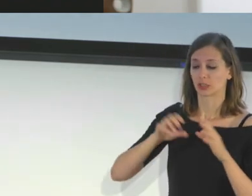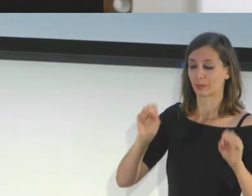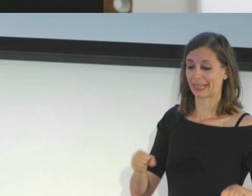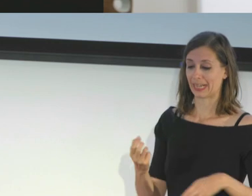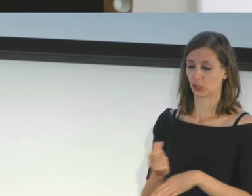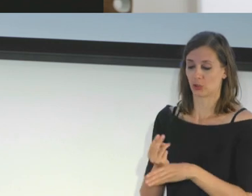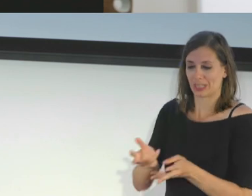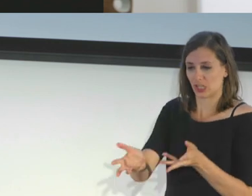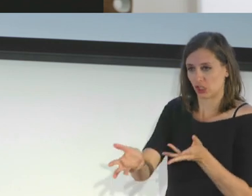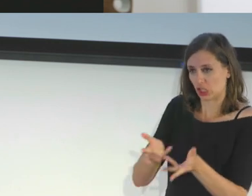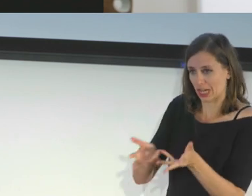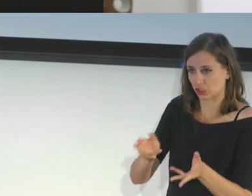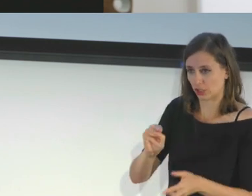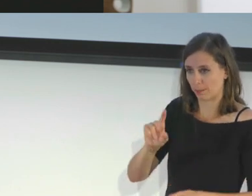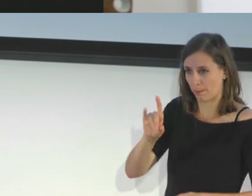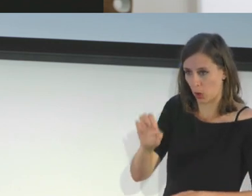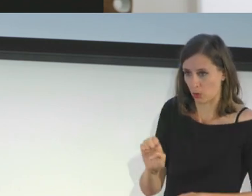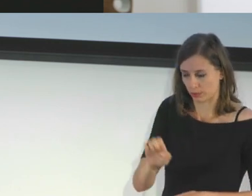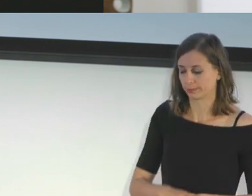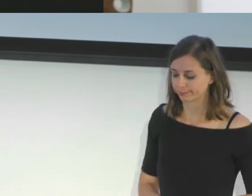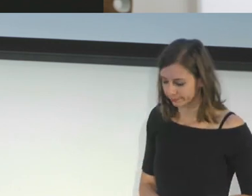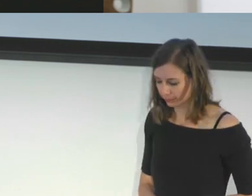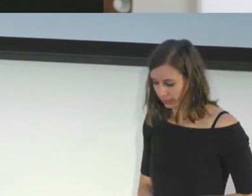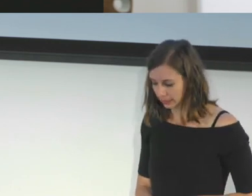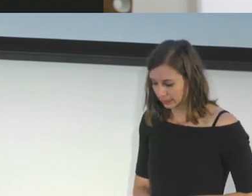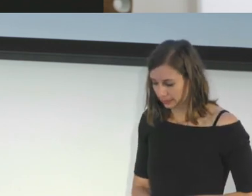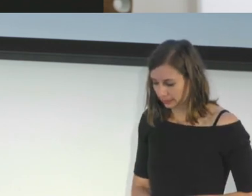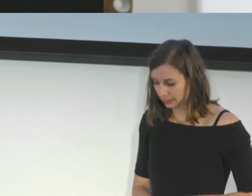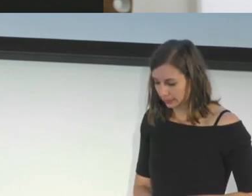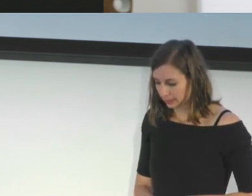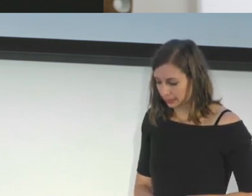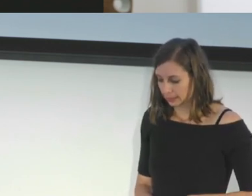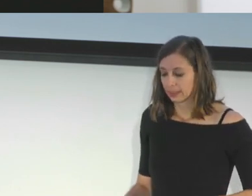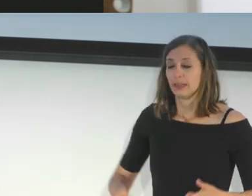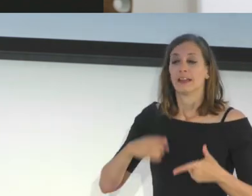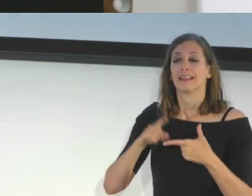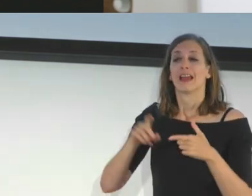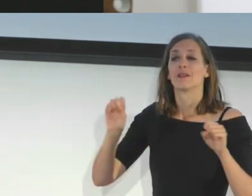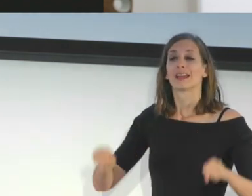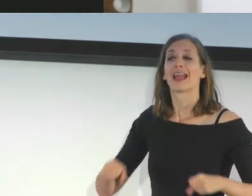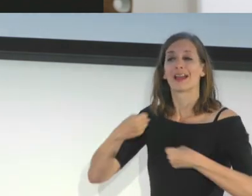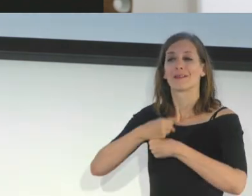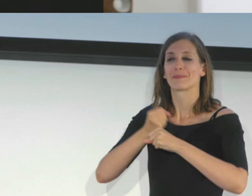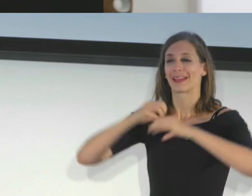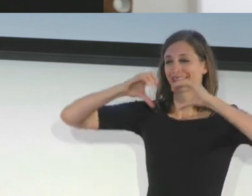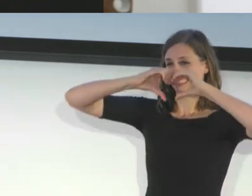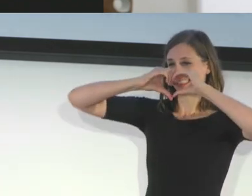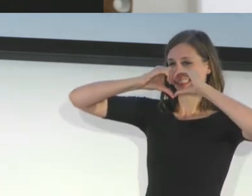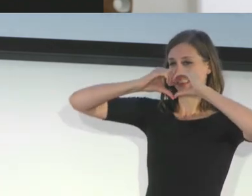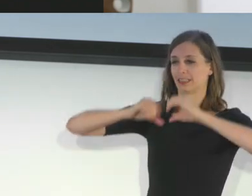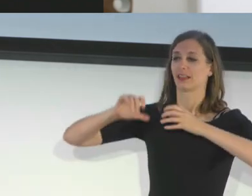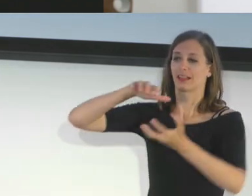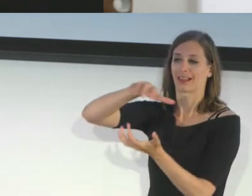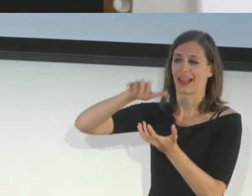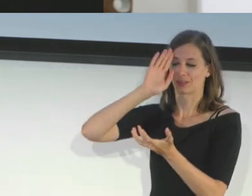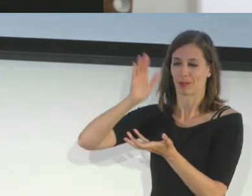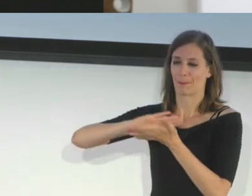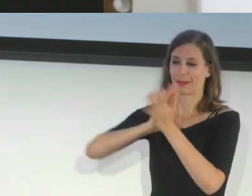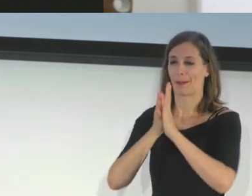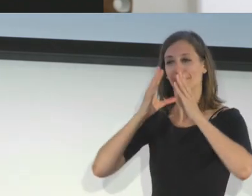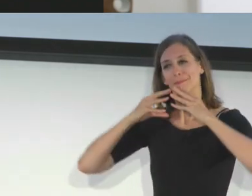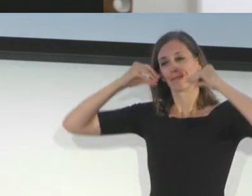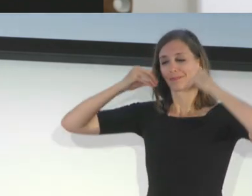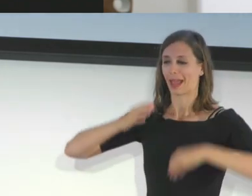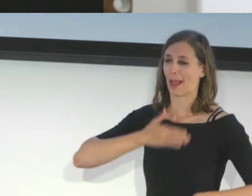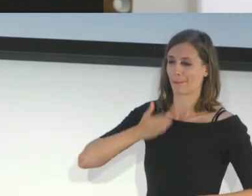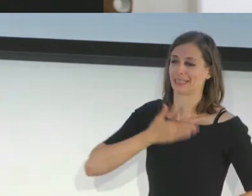we'll enable direct gesture mode with a left index finger, triple pinch, and hold. Then, we can make heart gestures to turn the